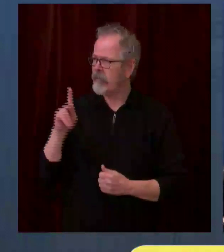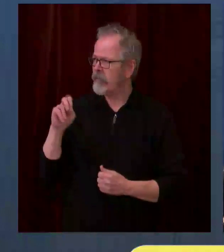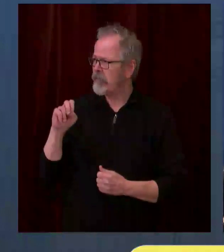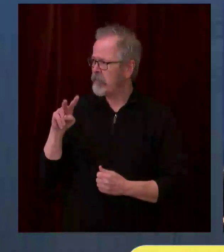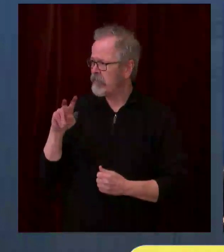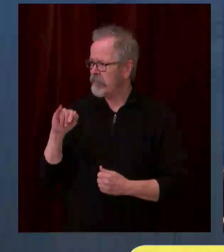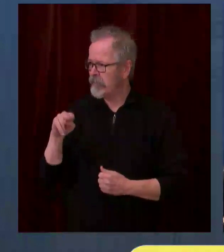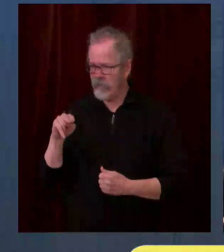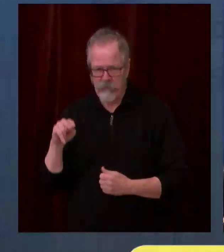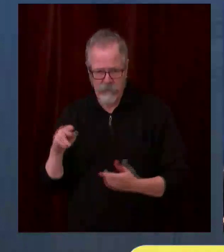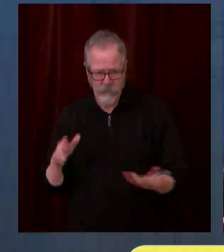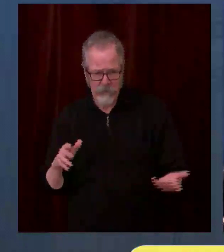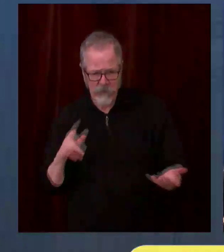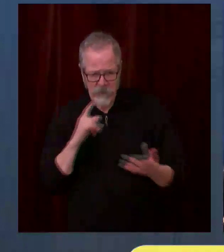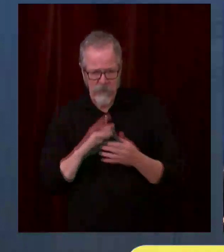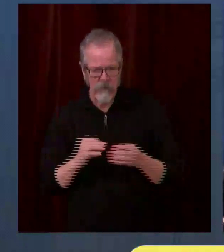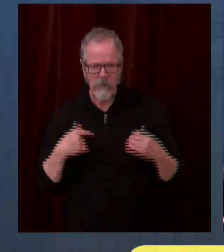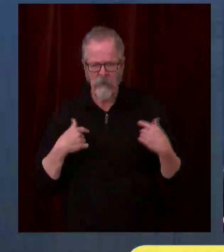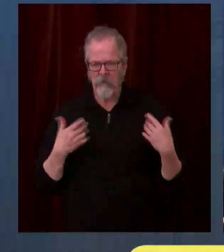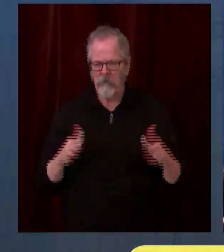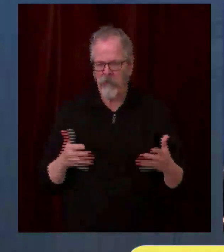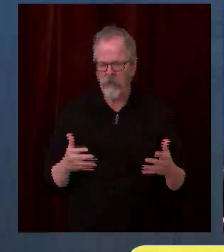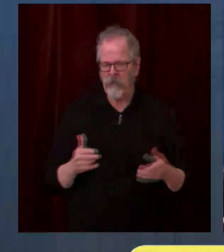Nick, Nick Struley. you have something to add?